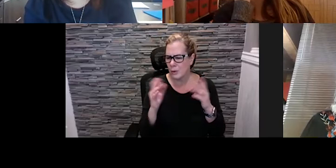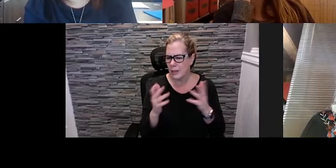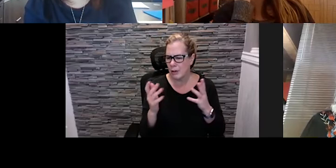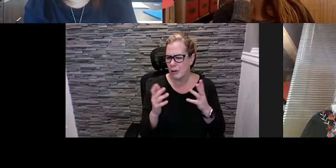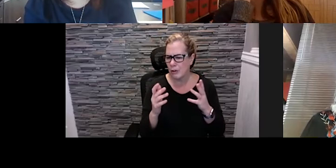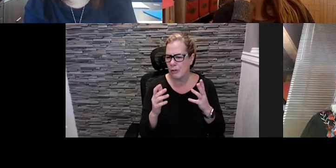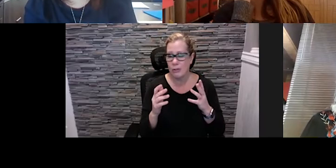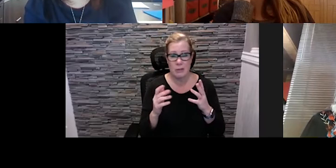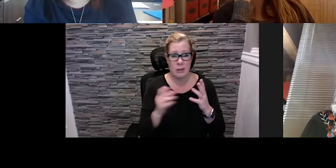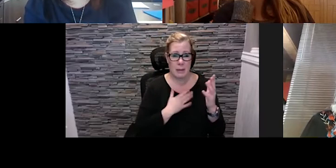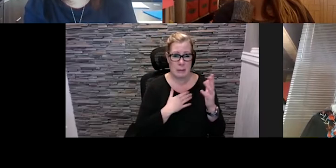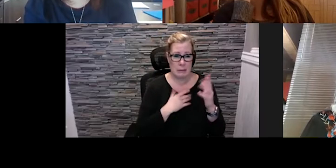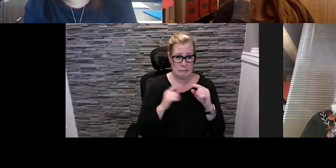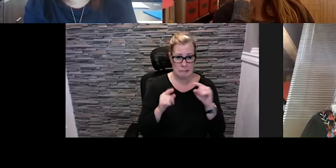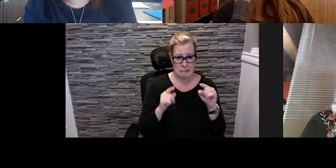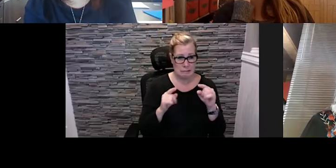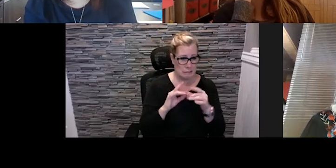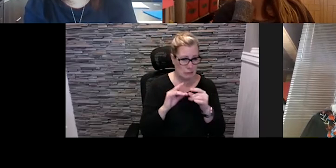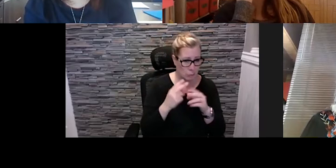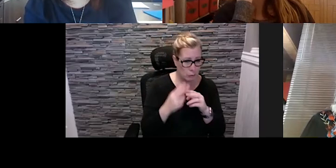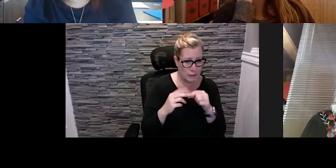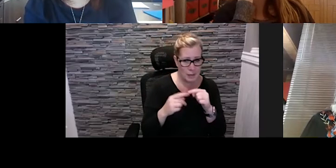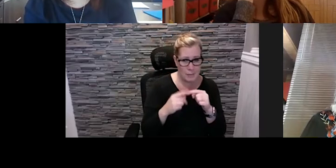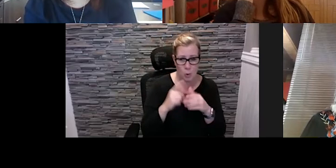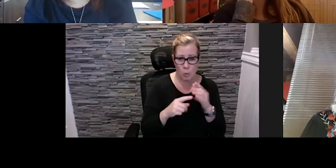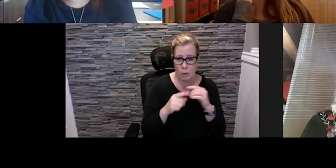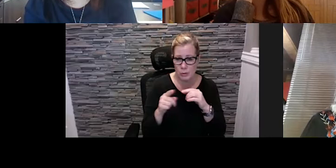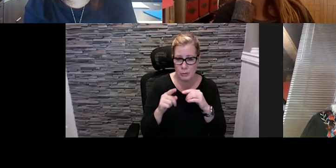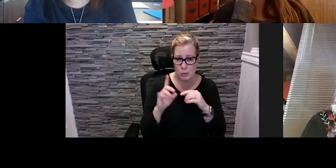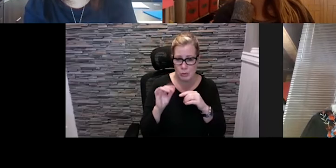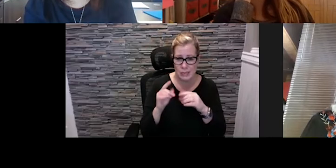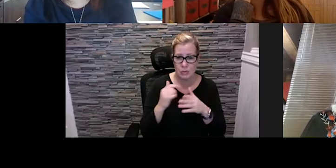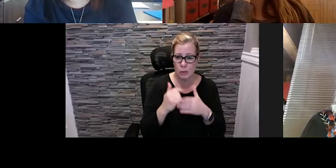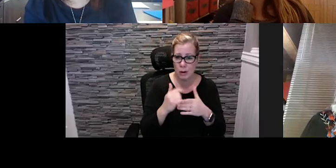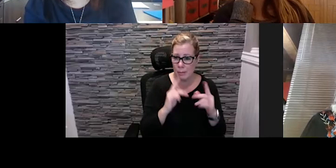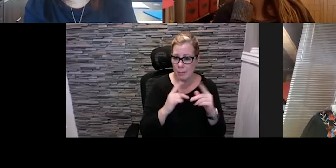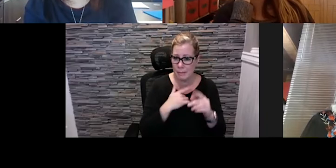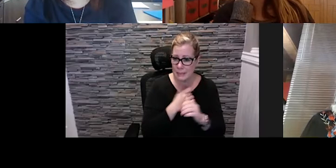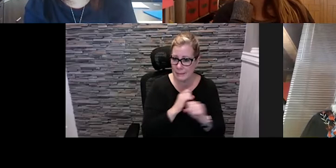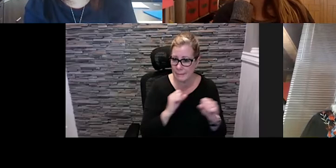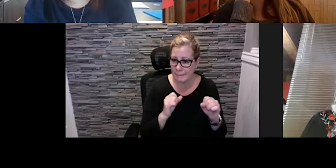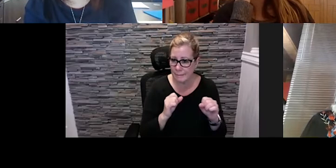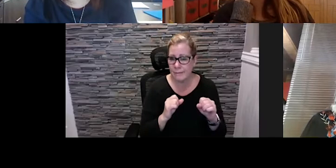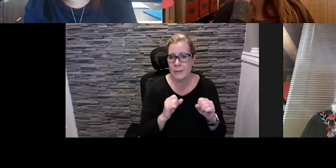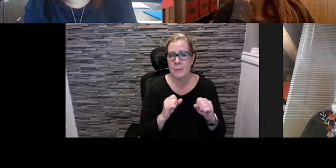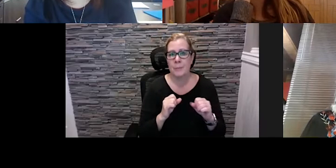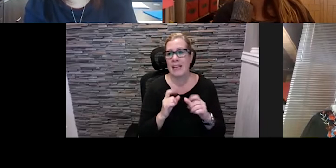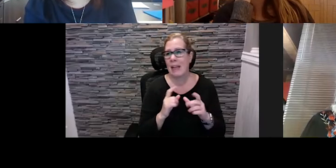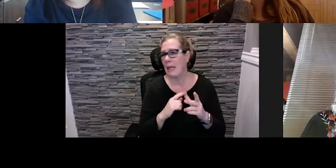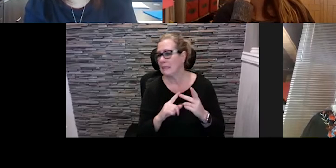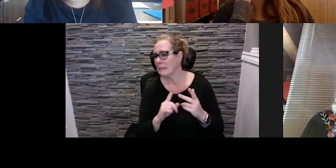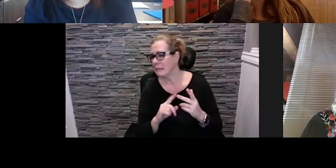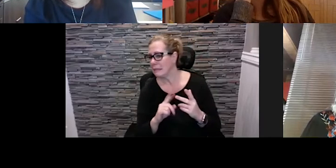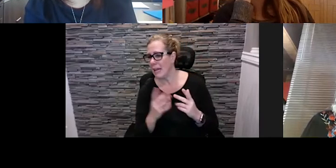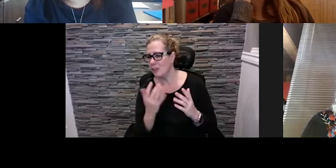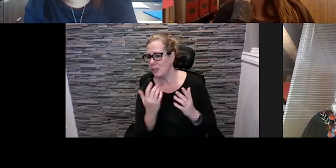happy to have them speak to a little bit about what they've done to help make people feel safe um and then i just before we get to that i just wanted